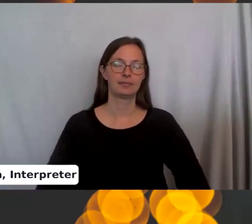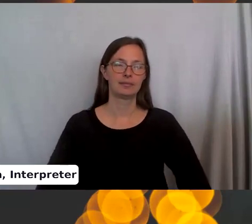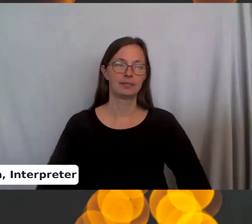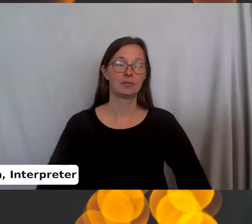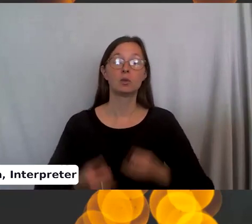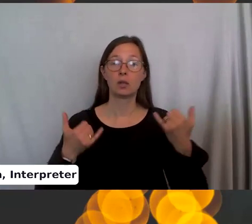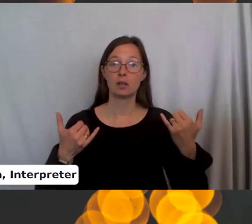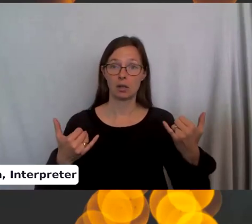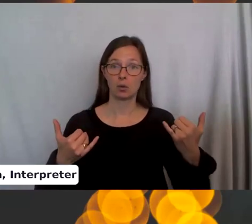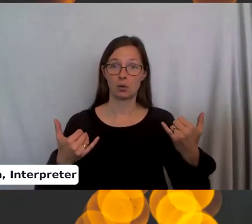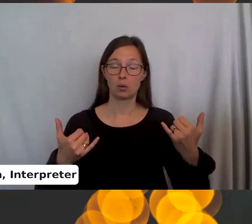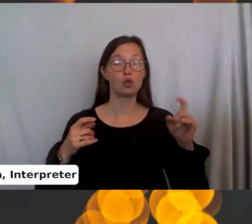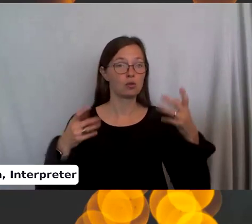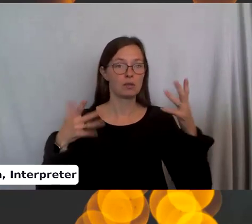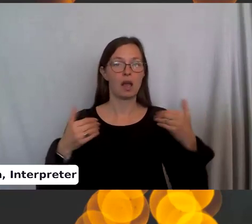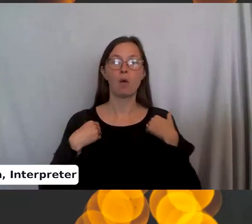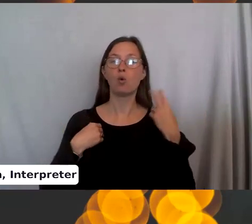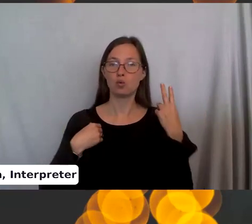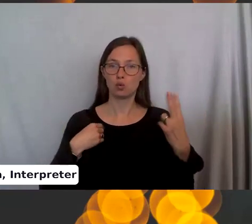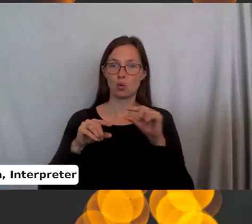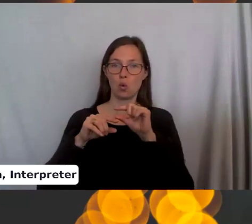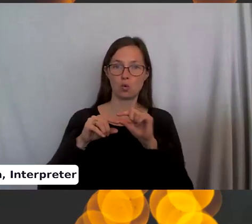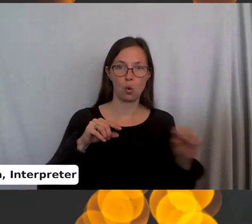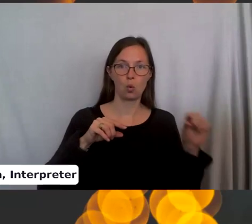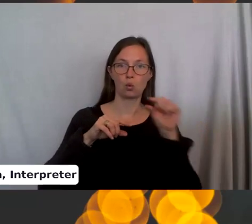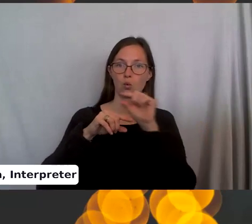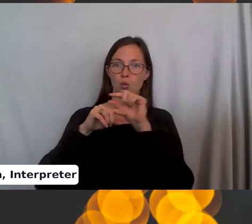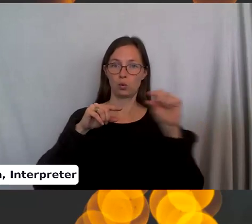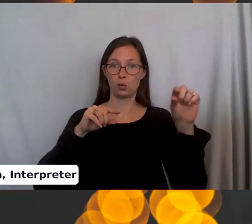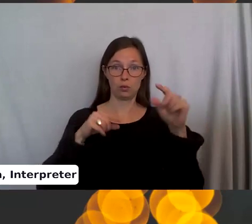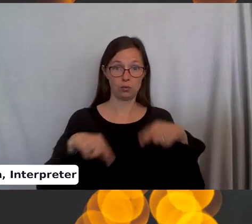So now we should have two rows. Is anyone up to two rows?